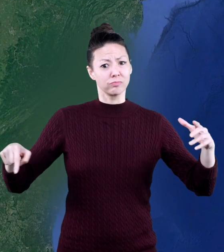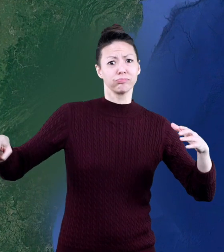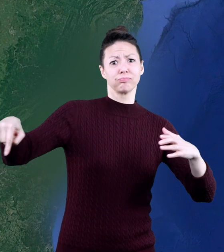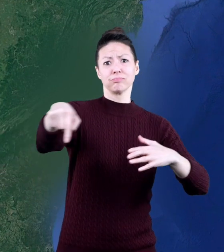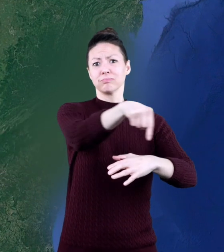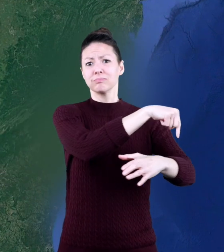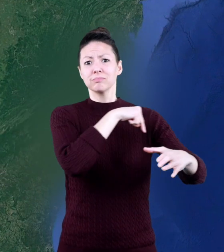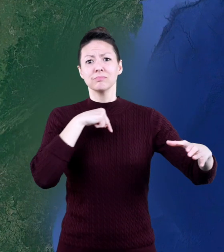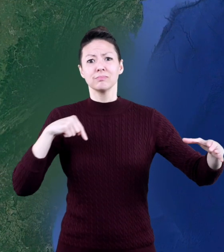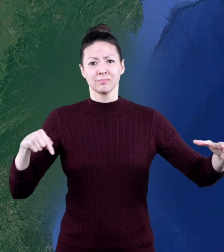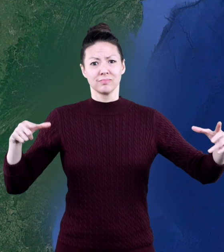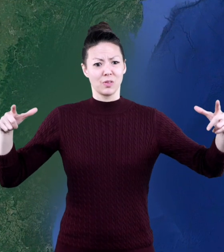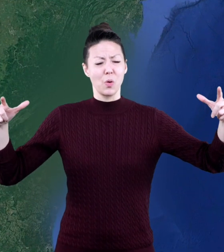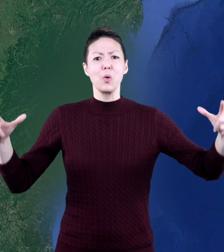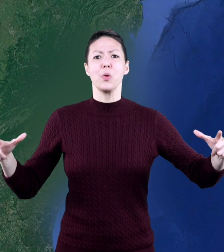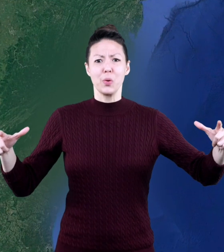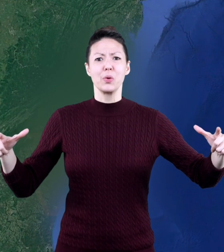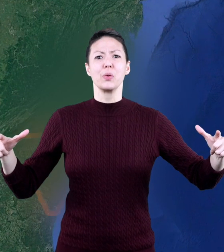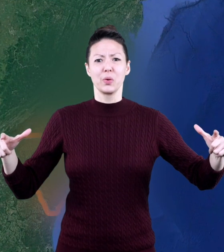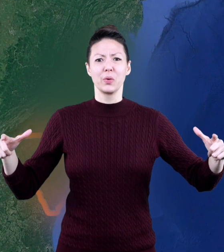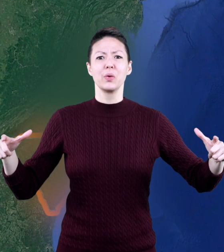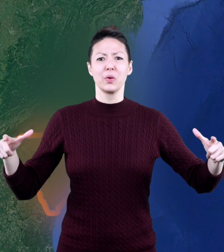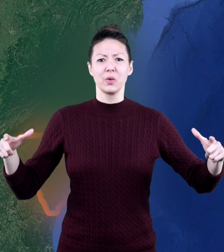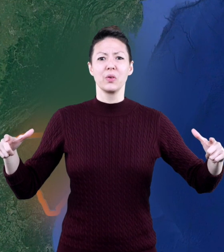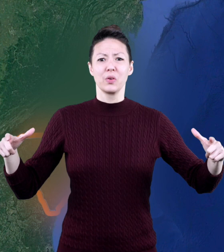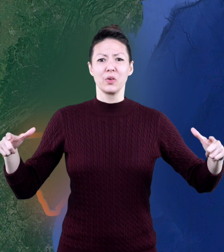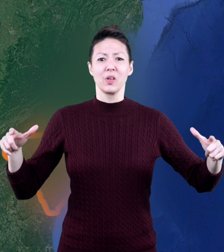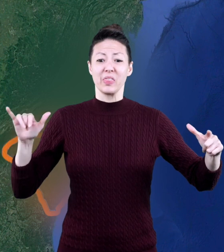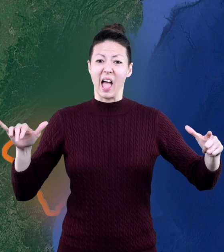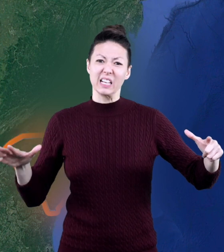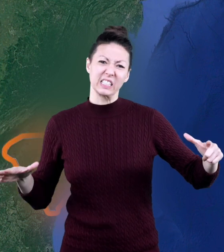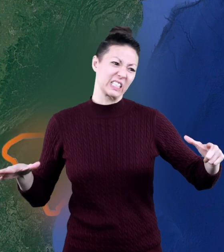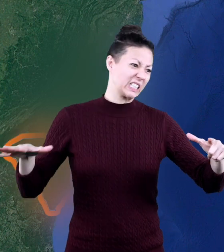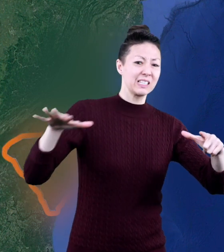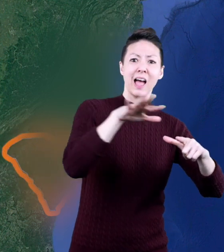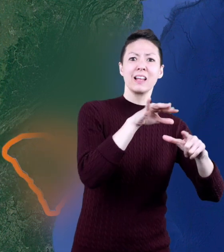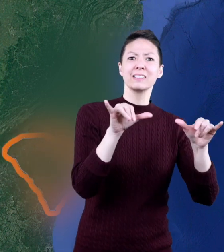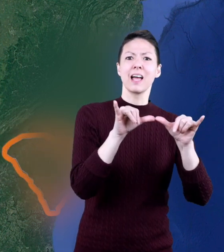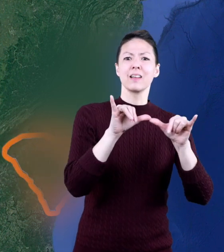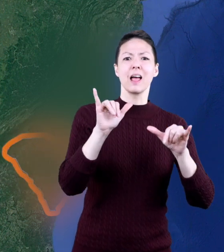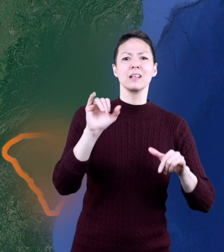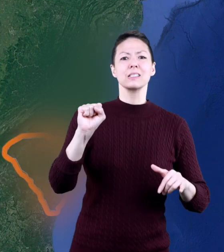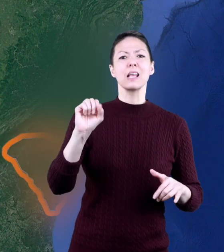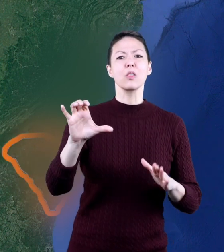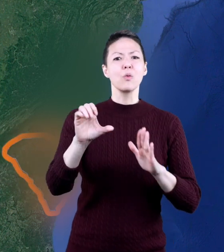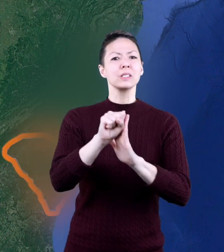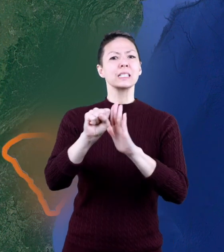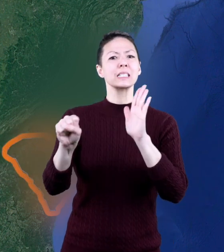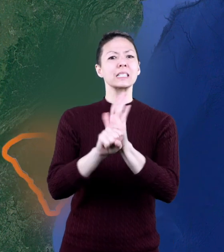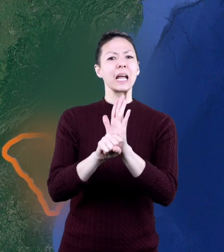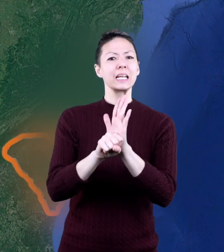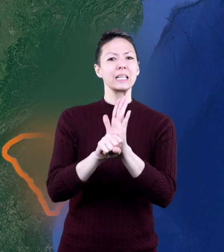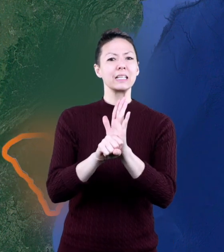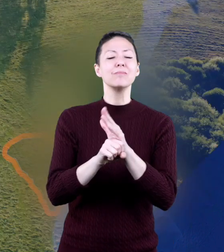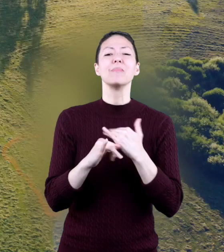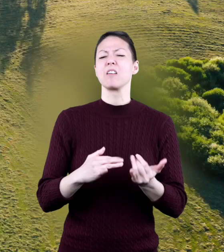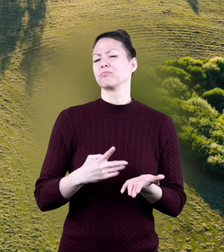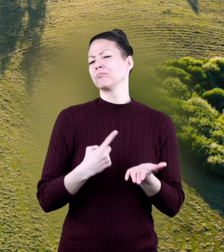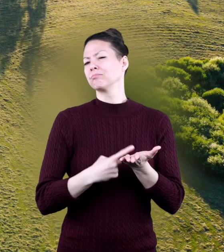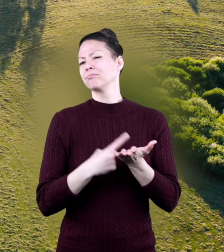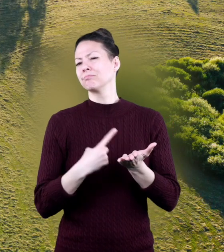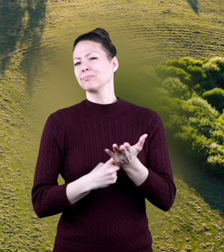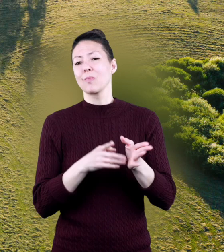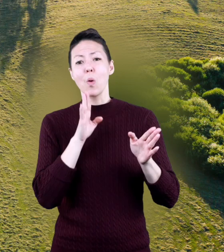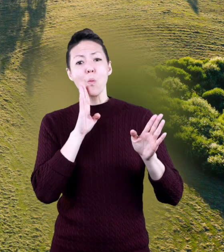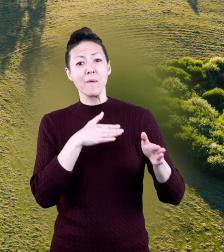large it's just shy of being the same size as the entire state of South Carolina now let's